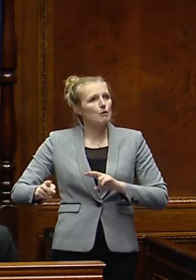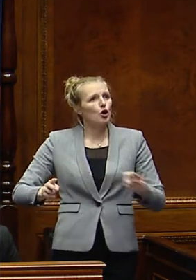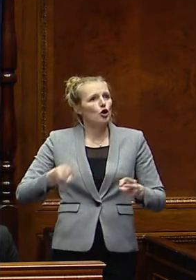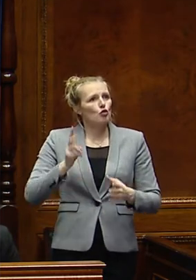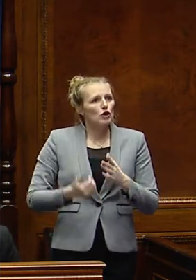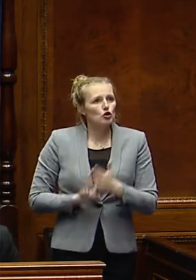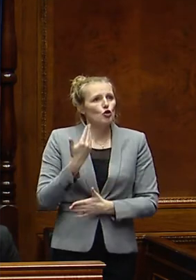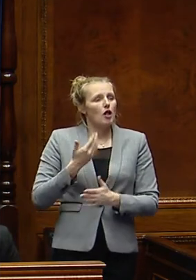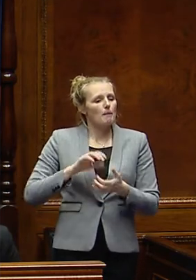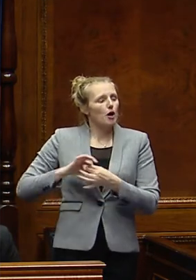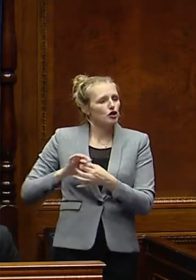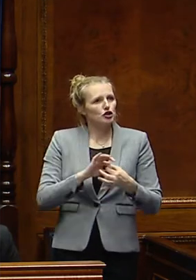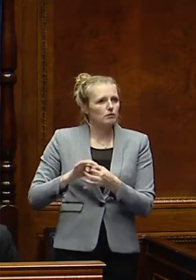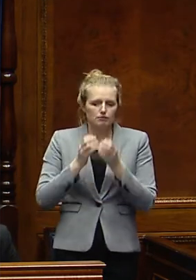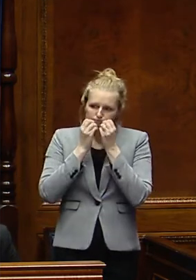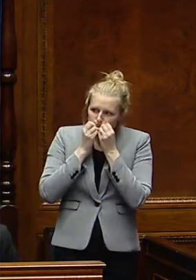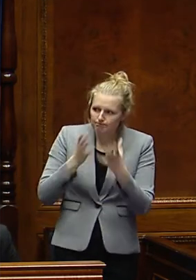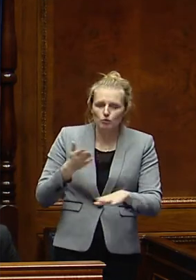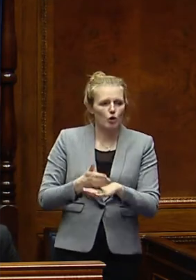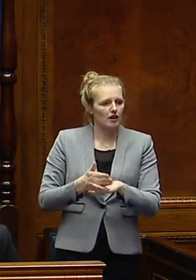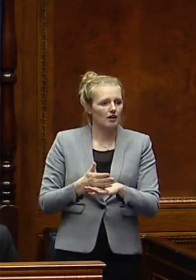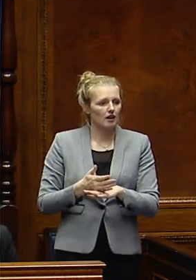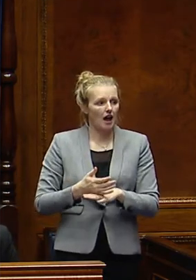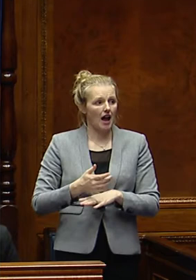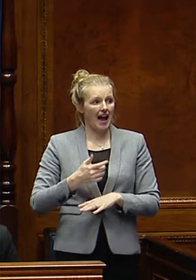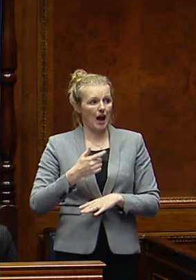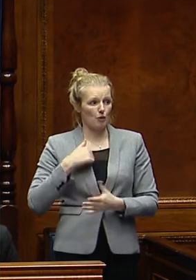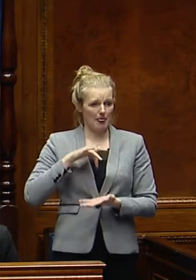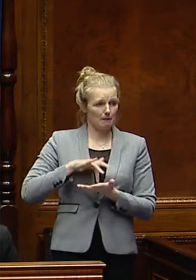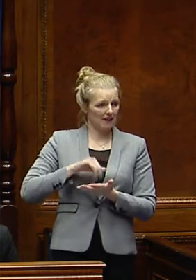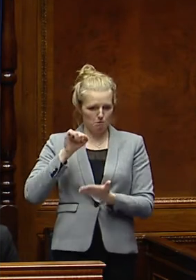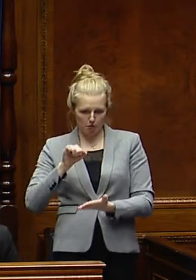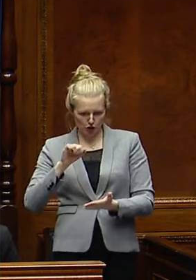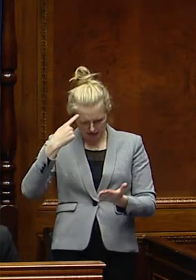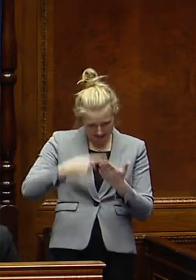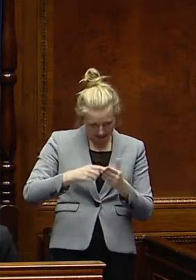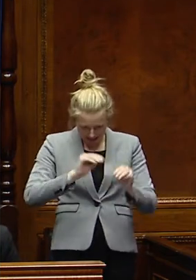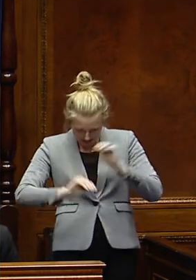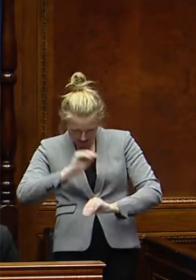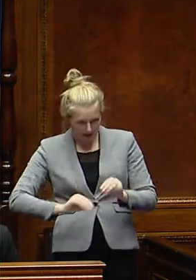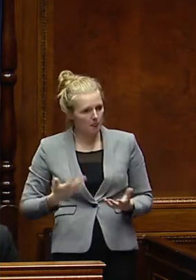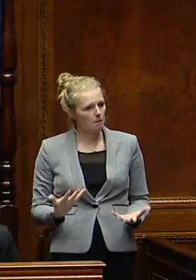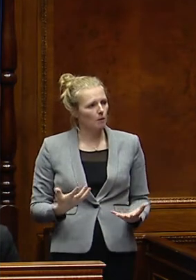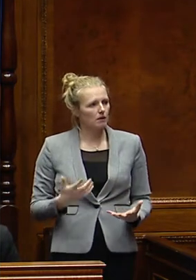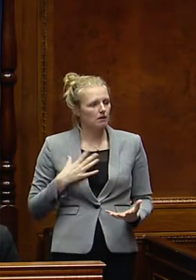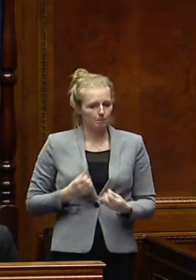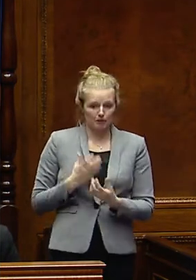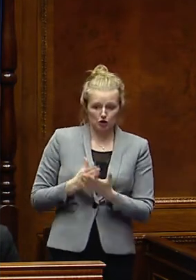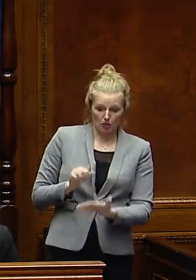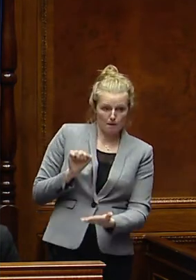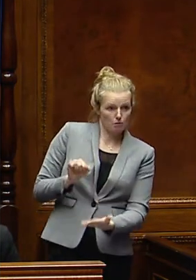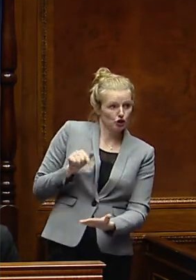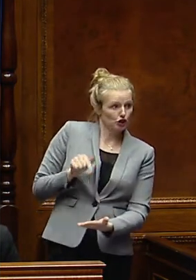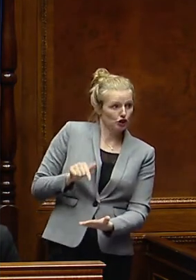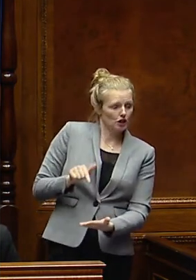partnerships do. I am... Obviously, we in the middle of budget setting processes, but it is to ensure that the budget as is